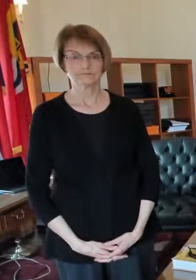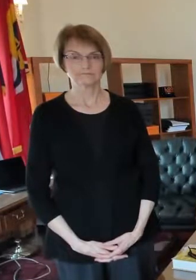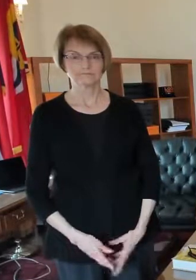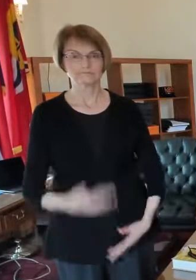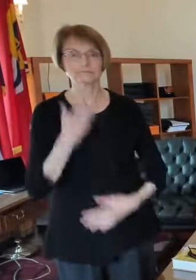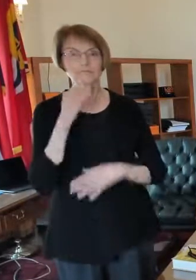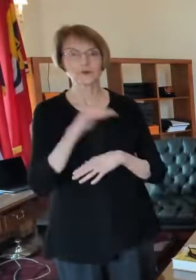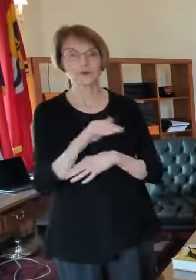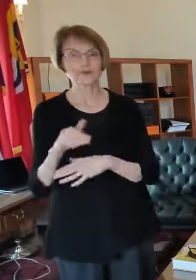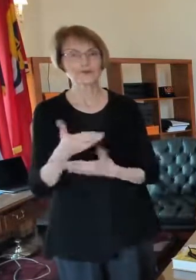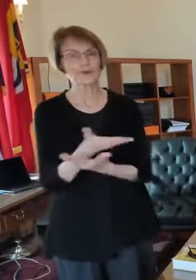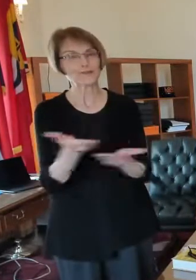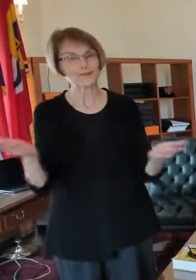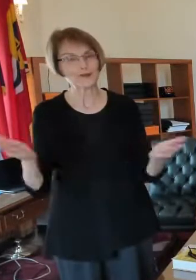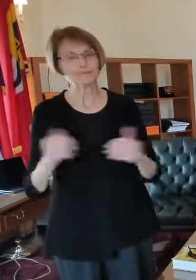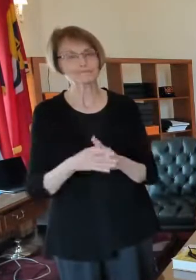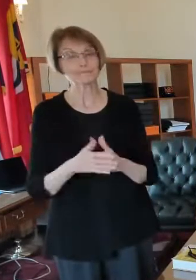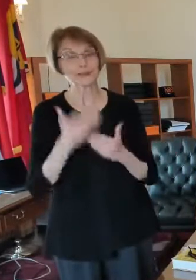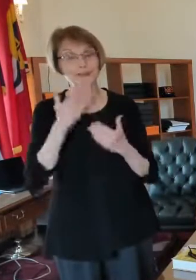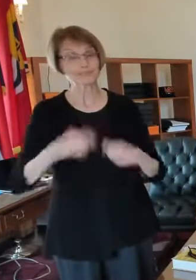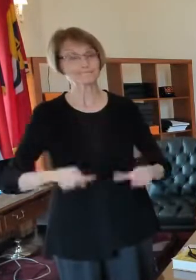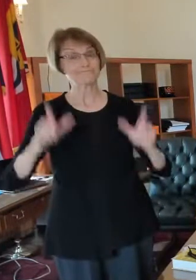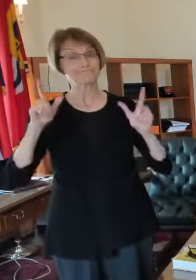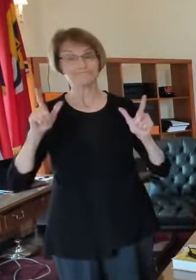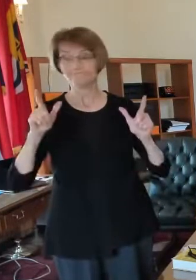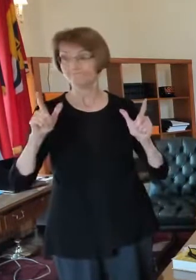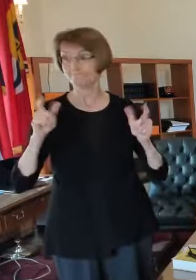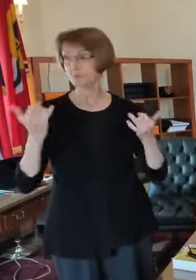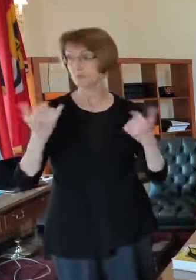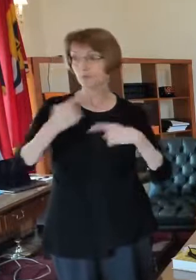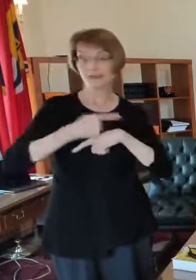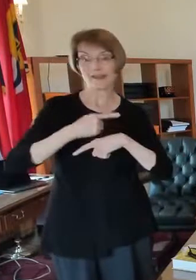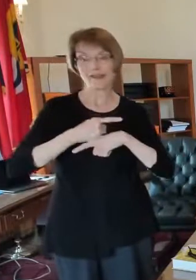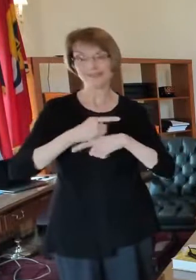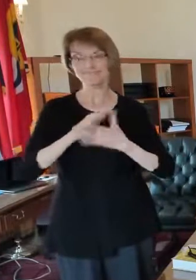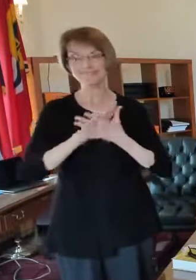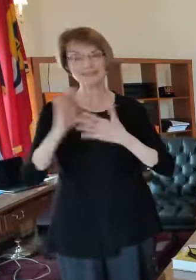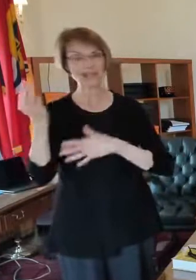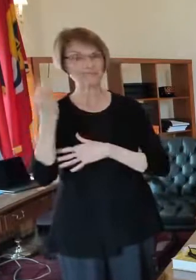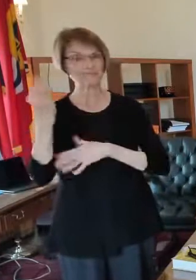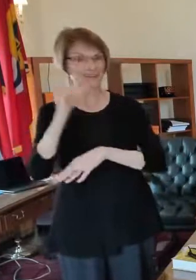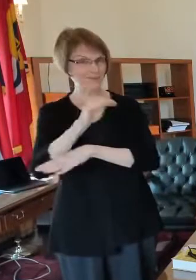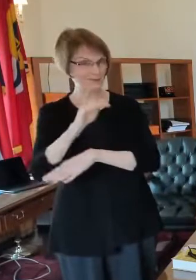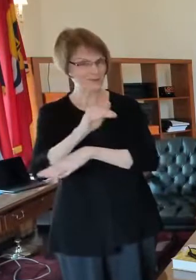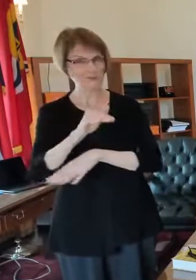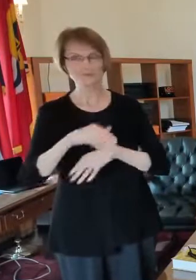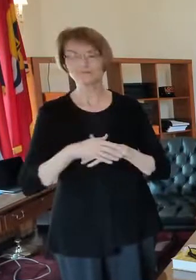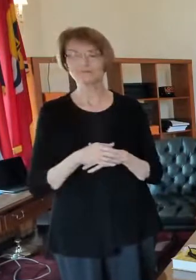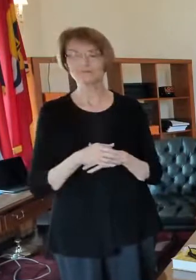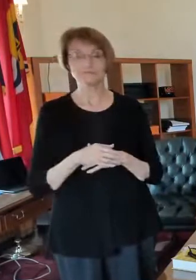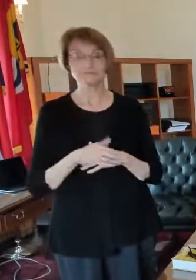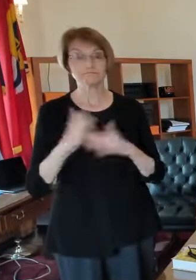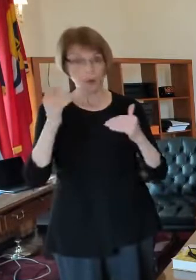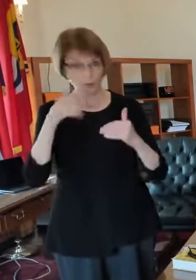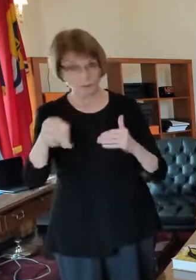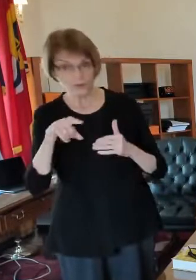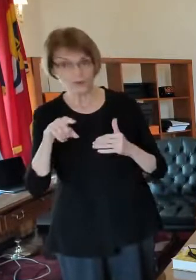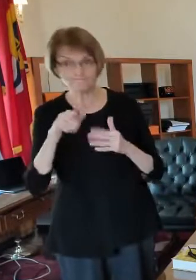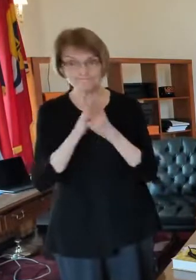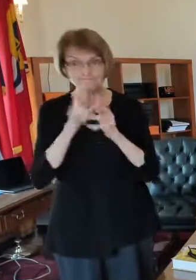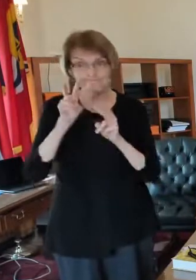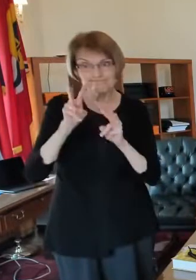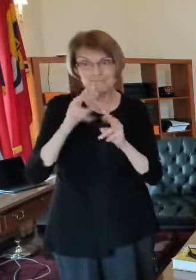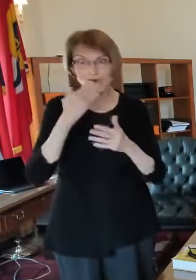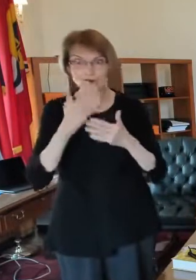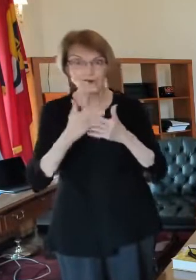good afternoon everyone thanks for being with us on this nice Friday afternoon hope you all are looking forward to a good